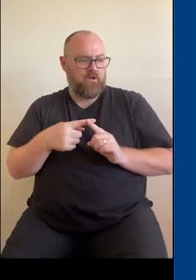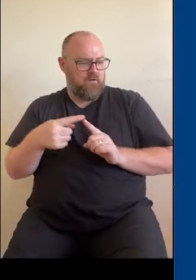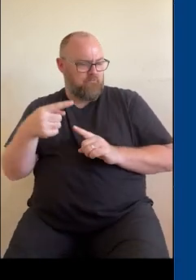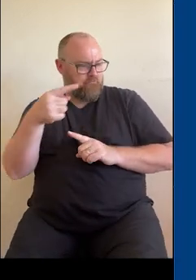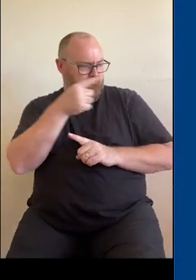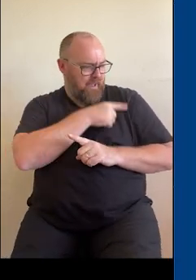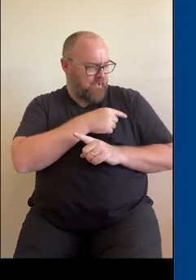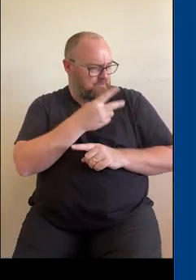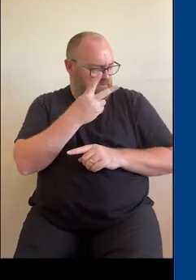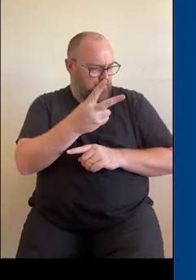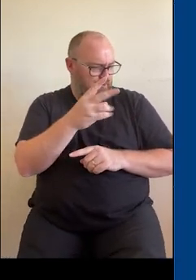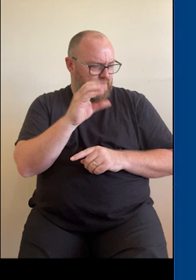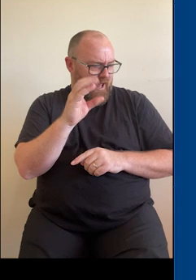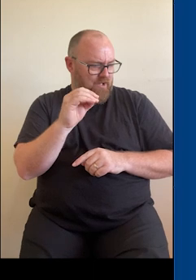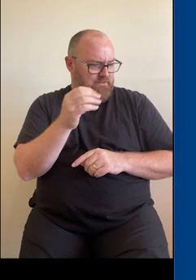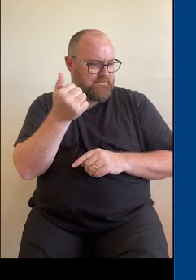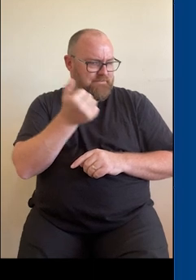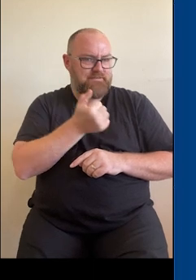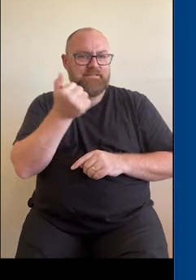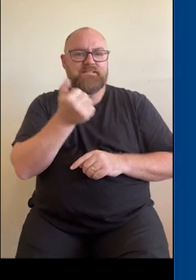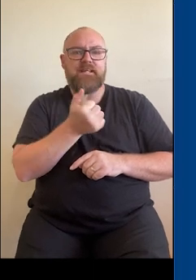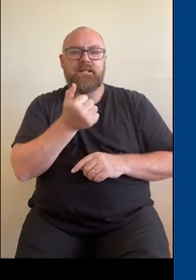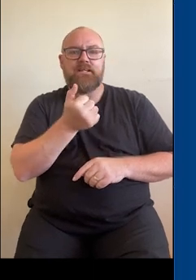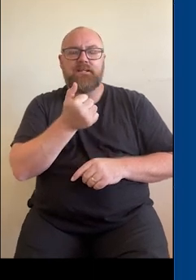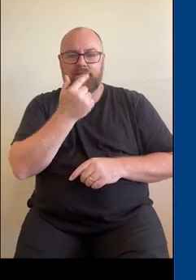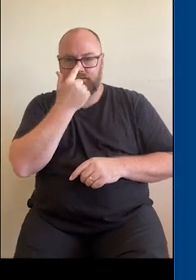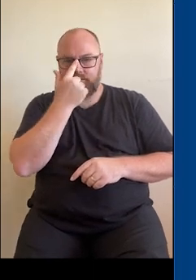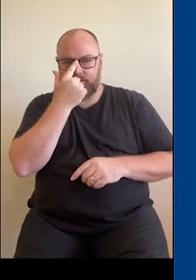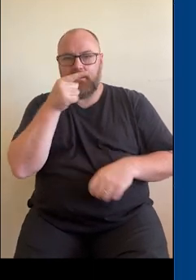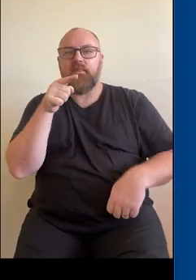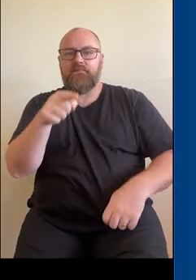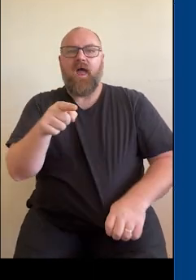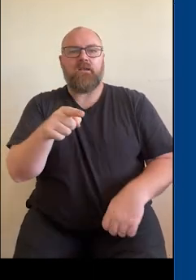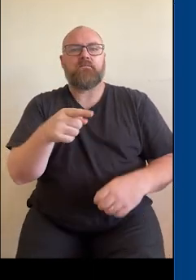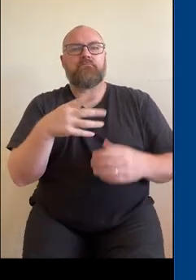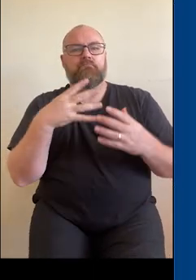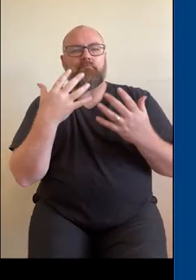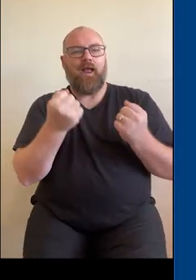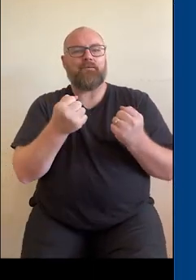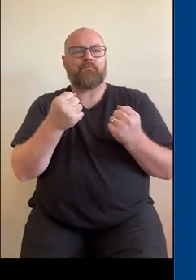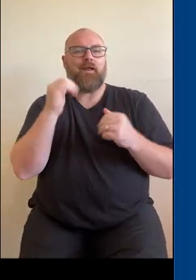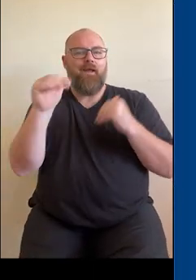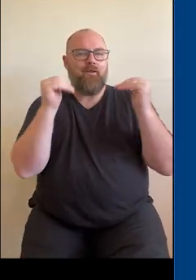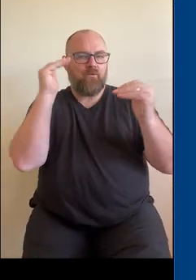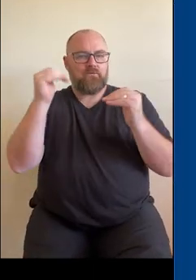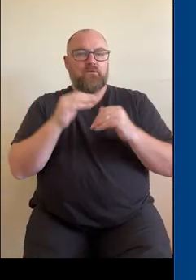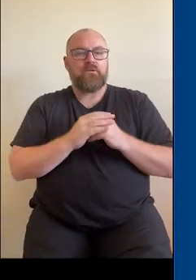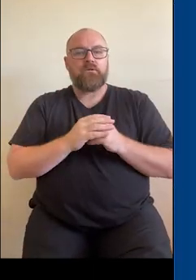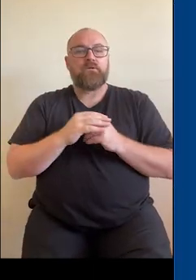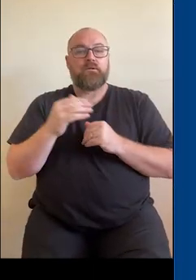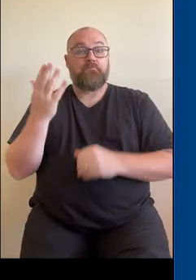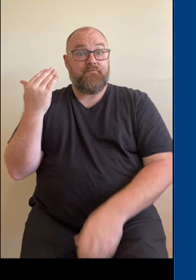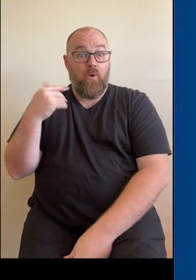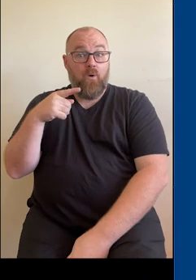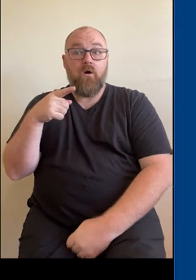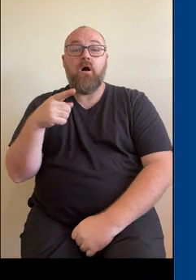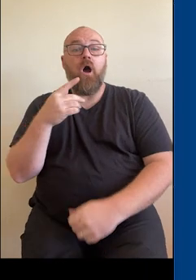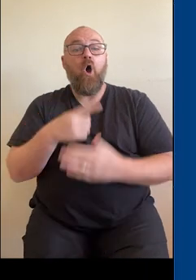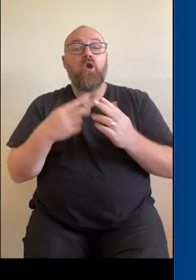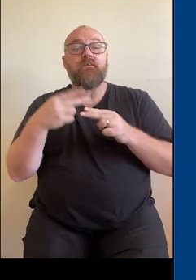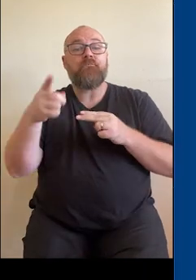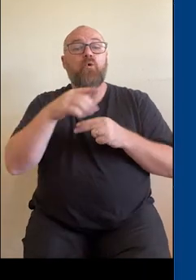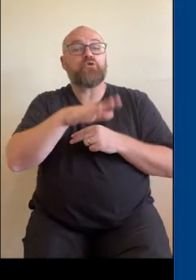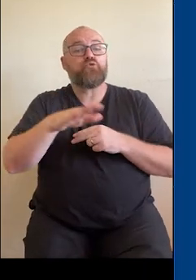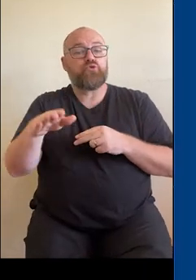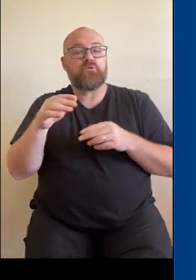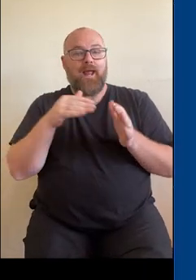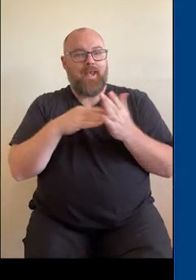2016, it was expanded to include adults. It was originally the immunisation register for children,